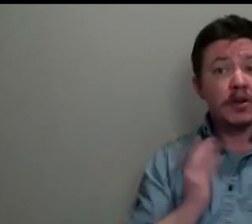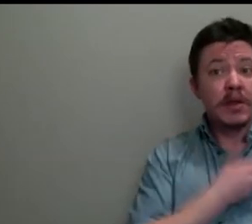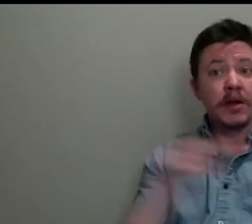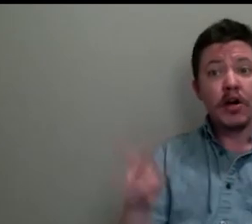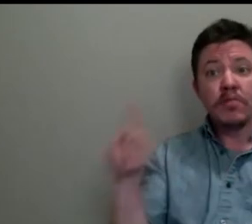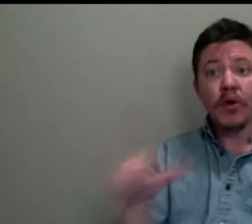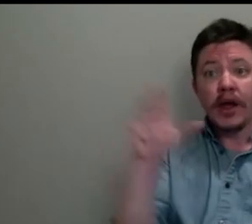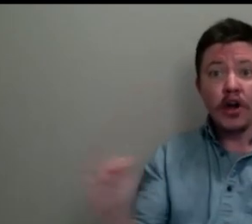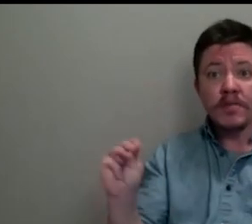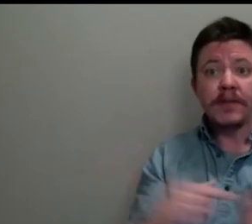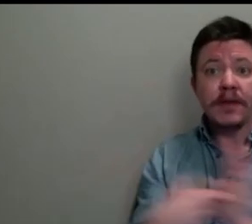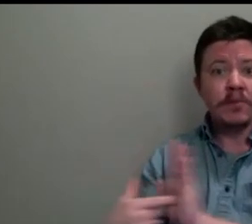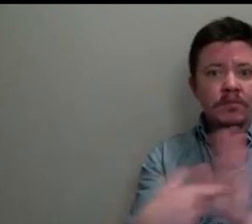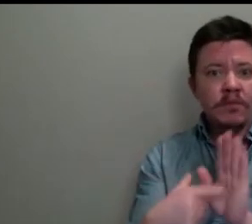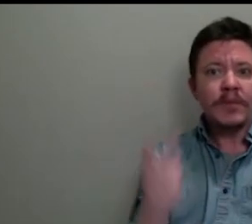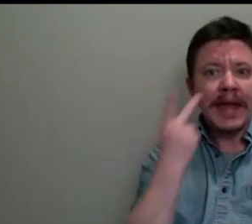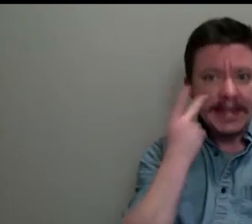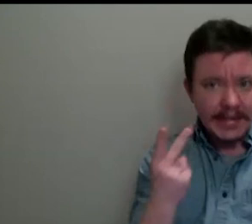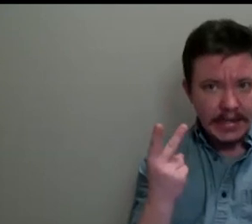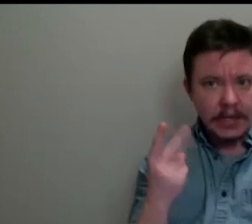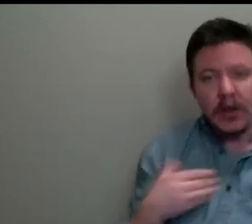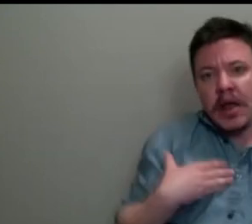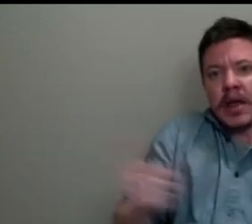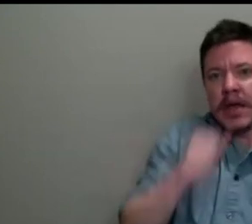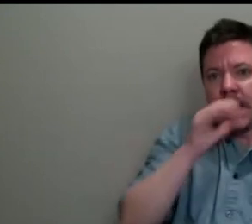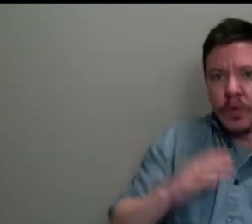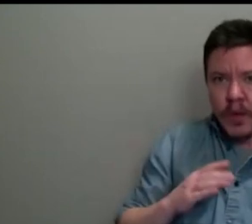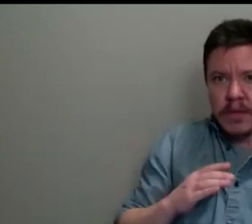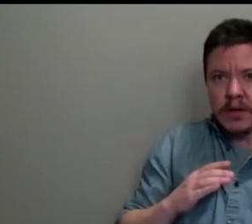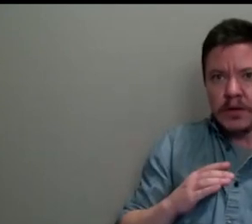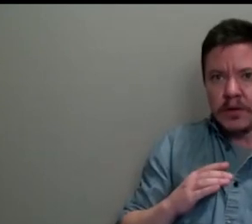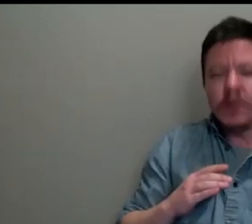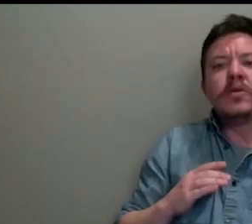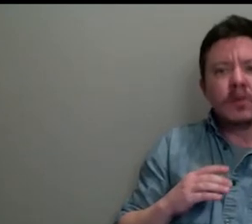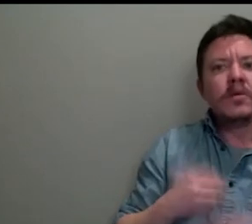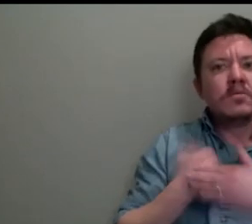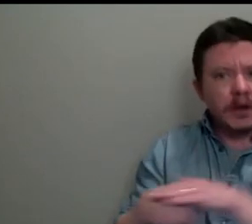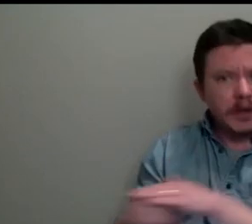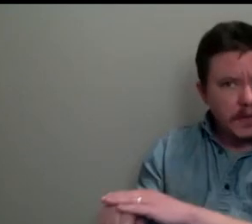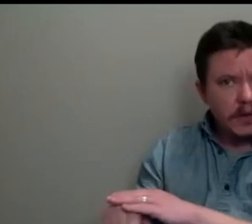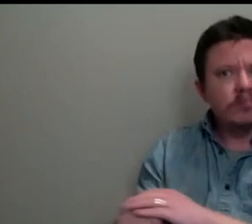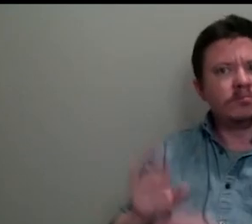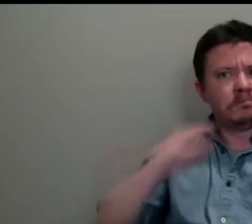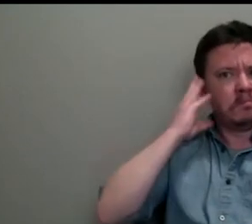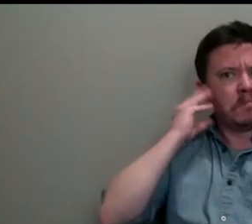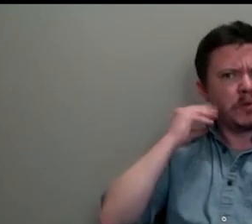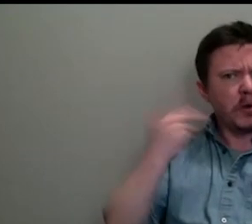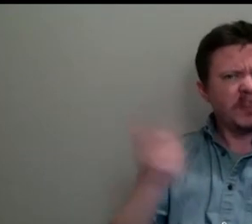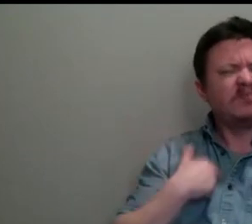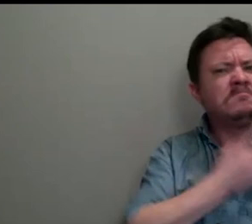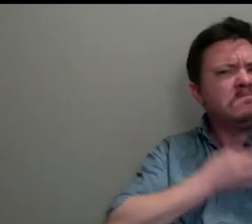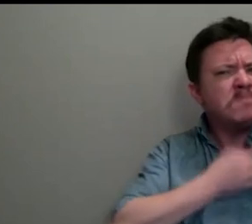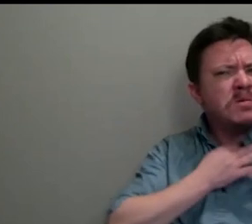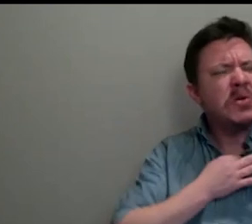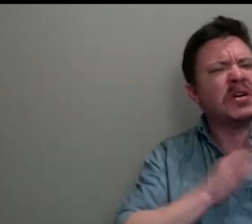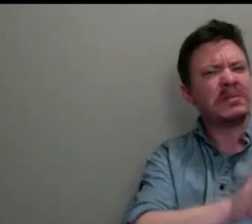of young Annette, the first surviving child of his daughter, of his sister. And I'm just wondering if you feel like,